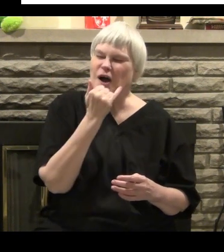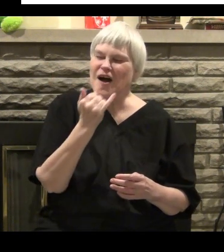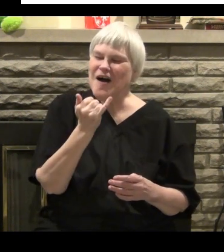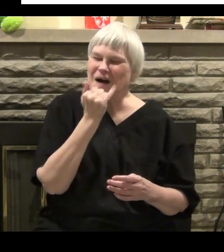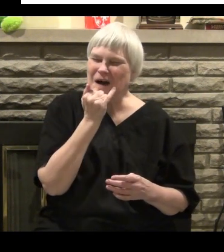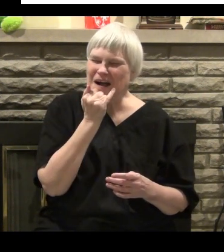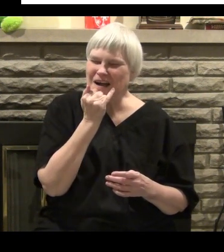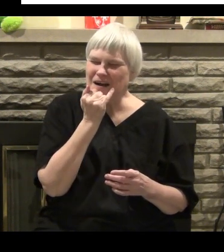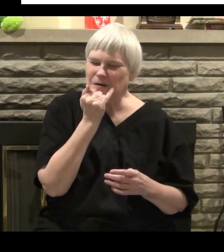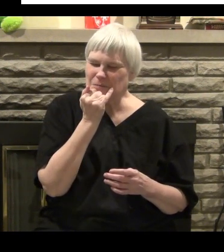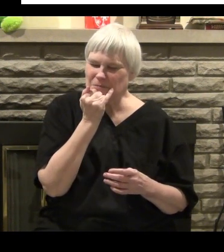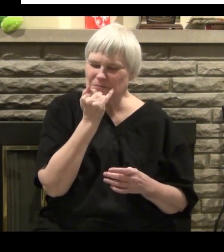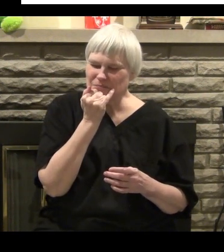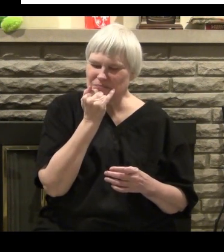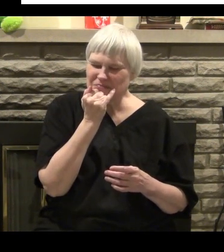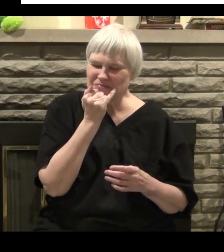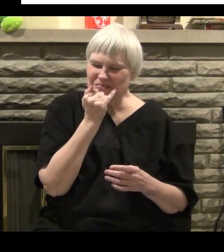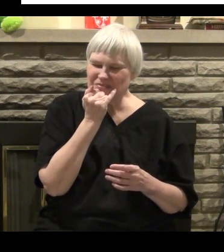wrong.